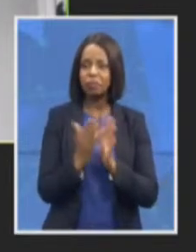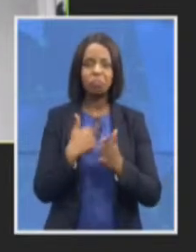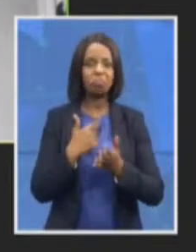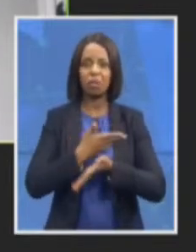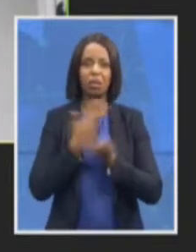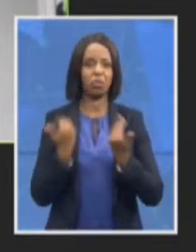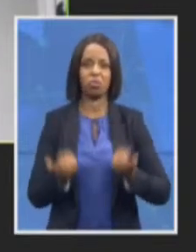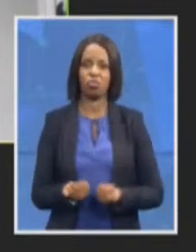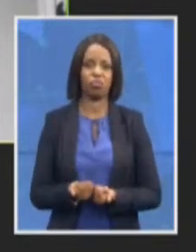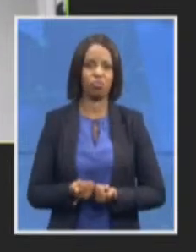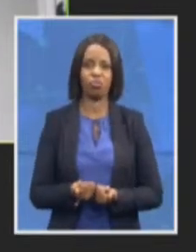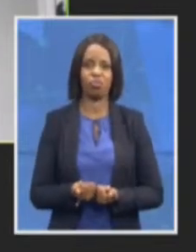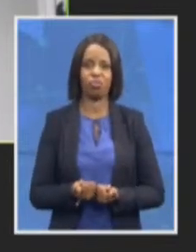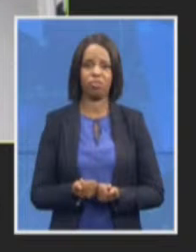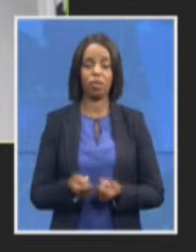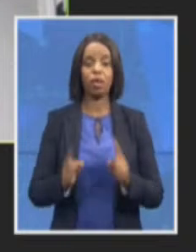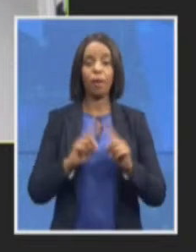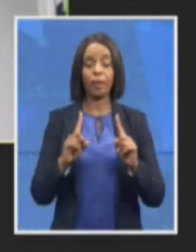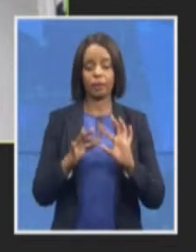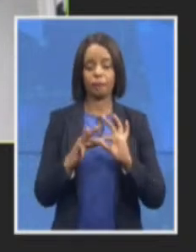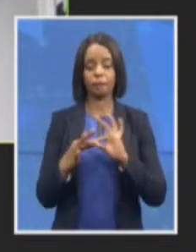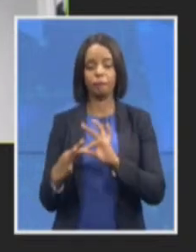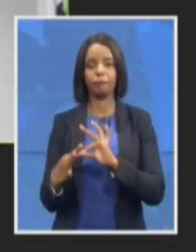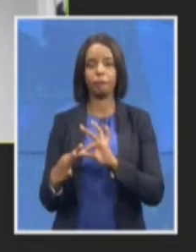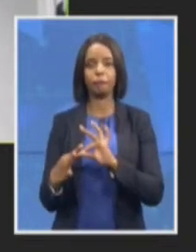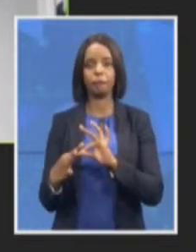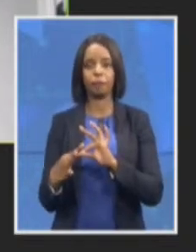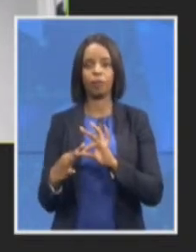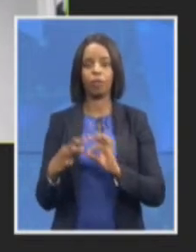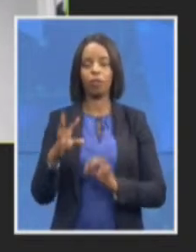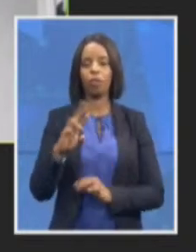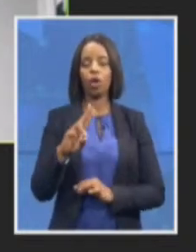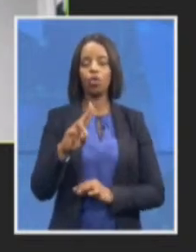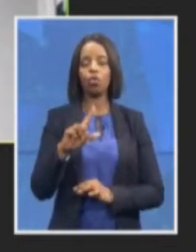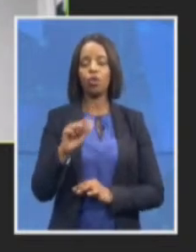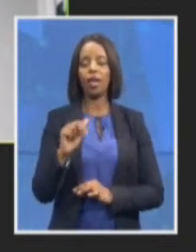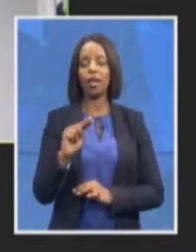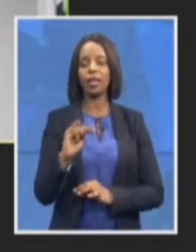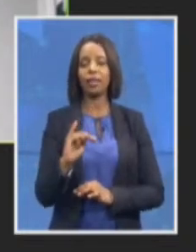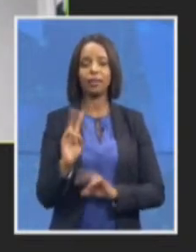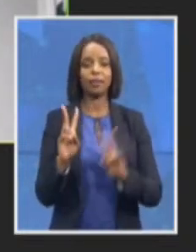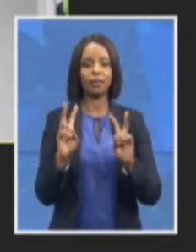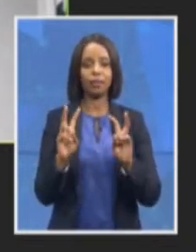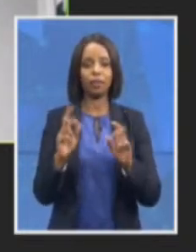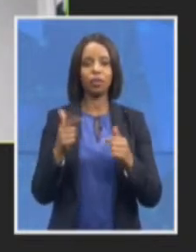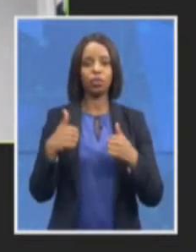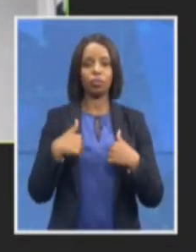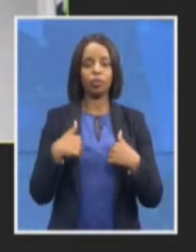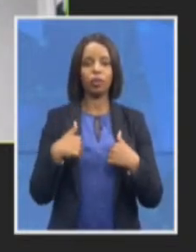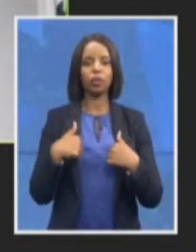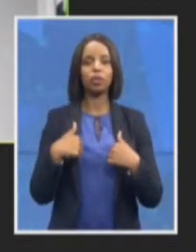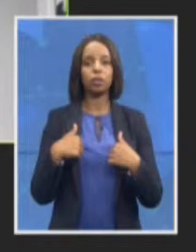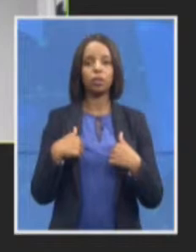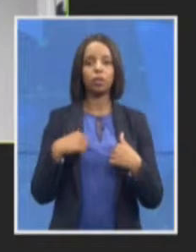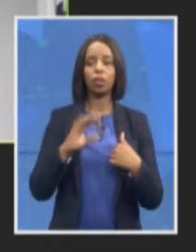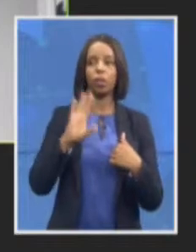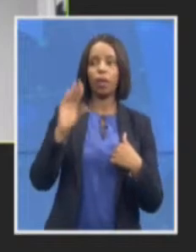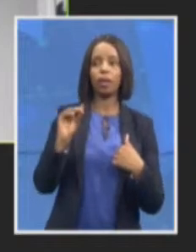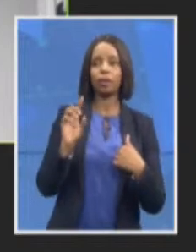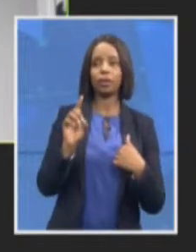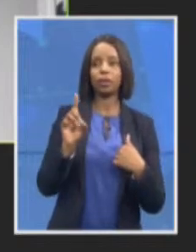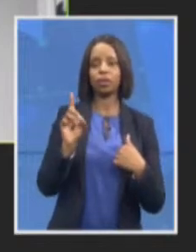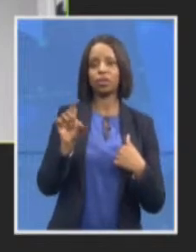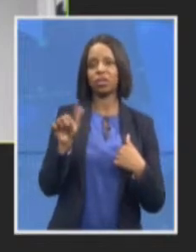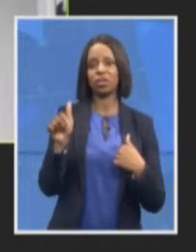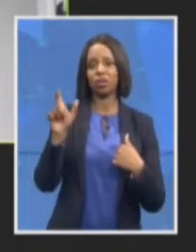new Lani matter I'll ask Advocate Rabaji Rastaba to take that one with regard to senior staff